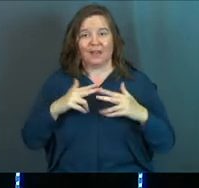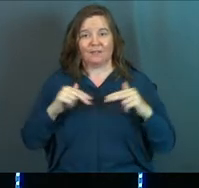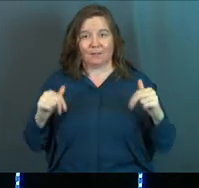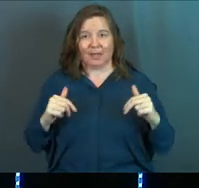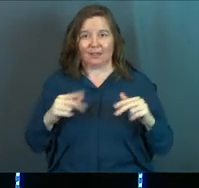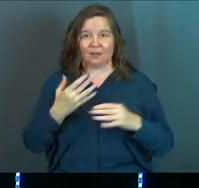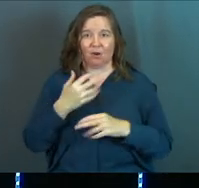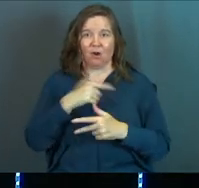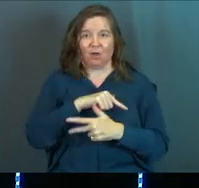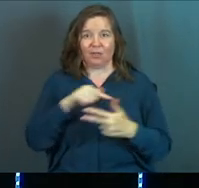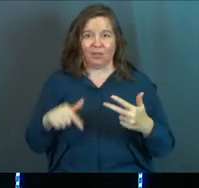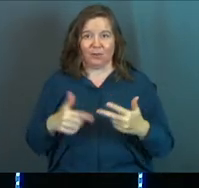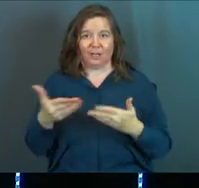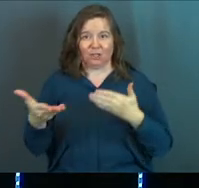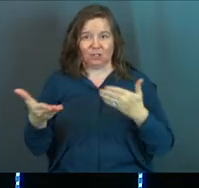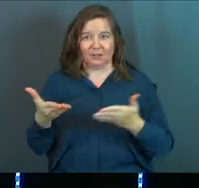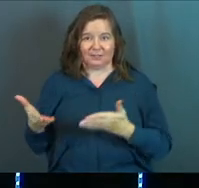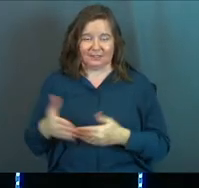have bacon all three services.